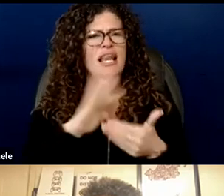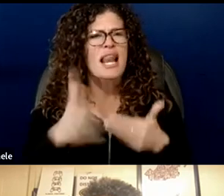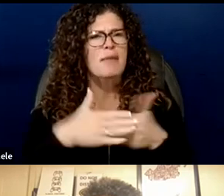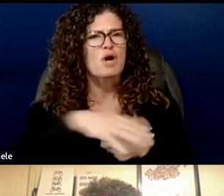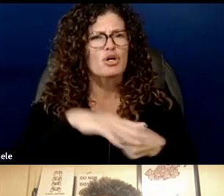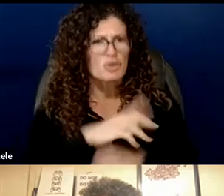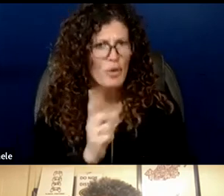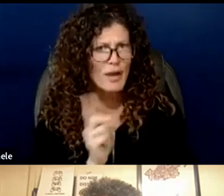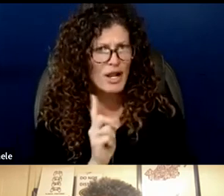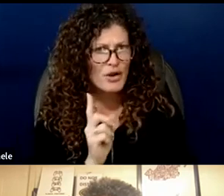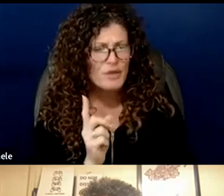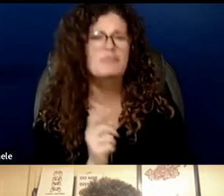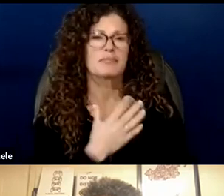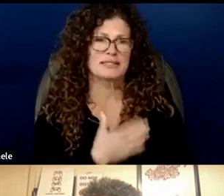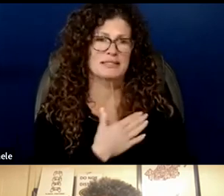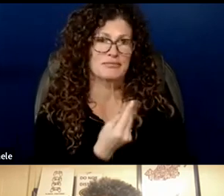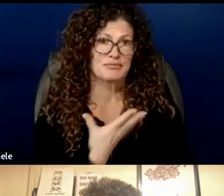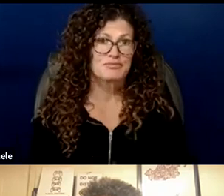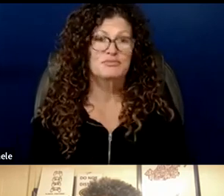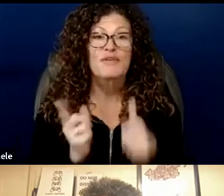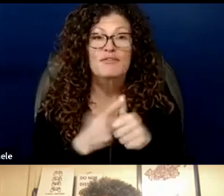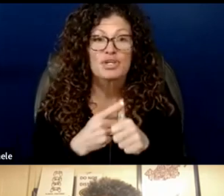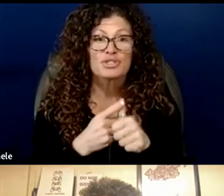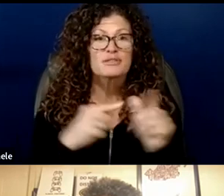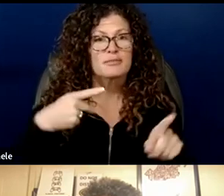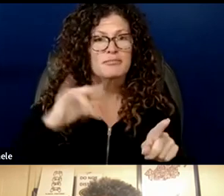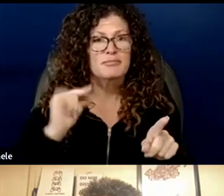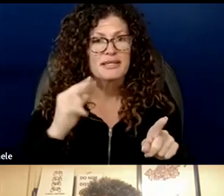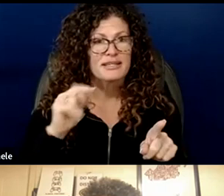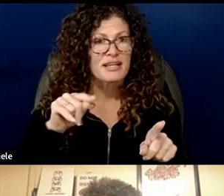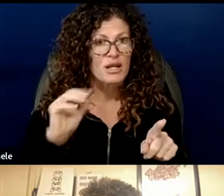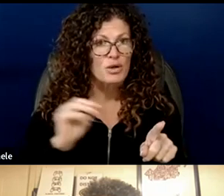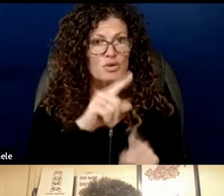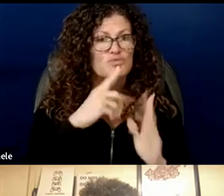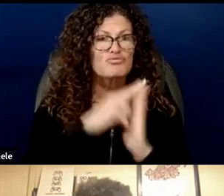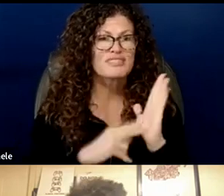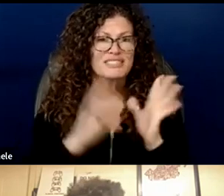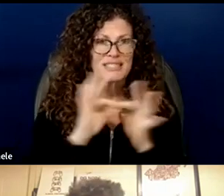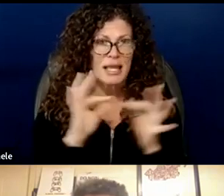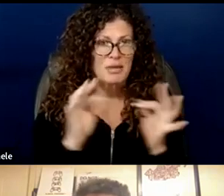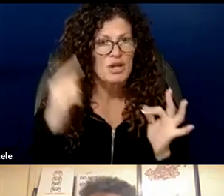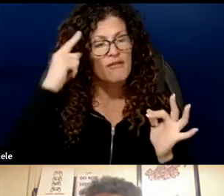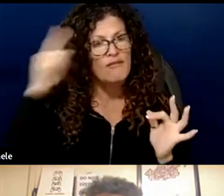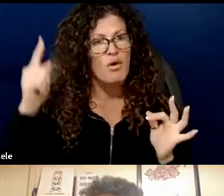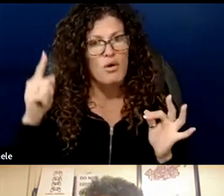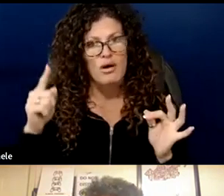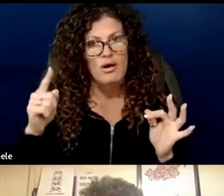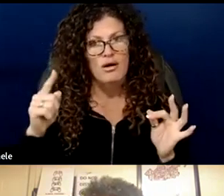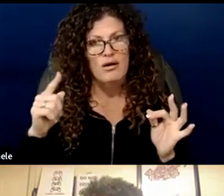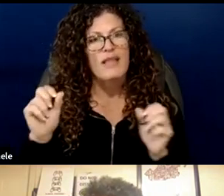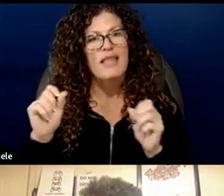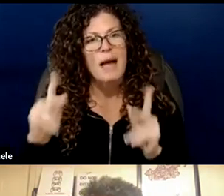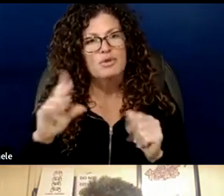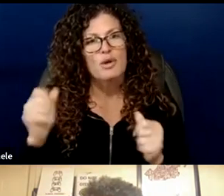our first speaker this evening will be dr pignato who will be reading a statement on behalf of the opportunity and achievement